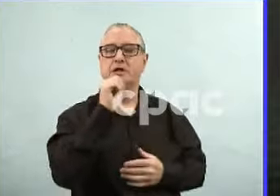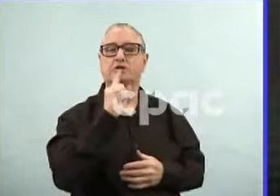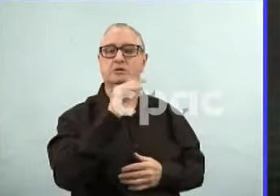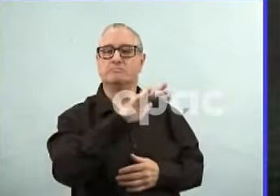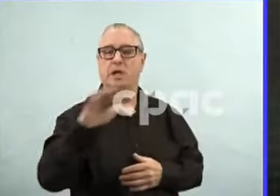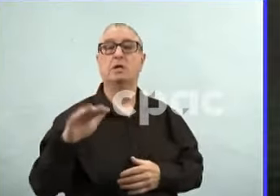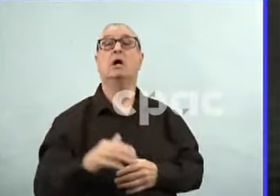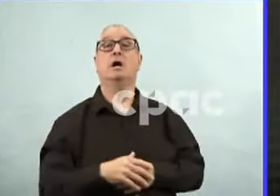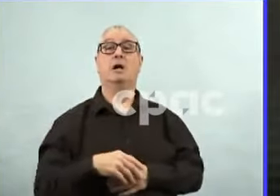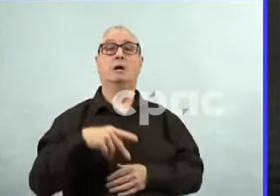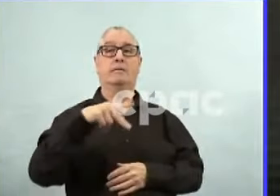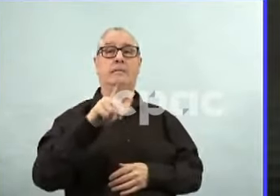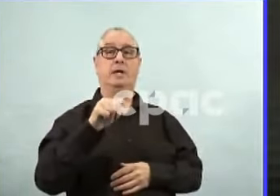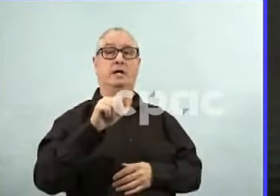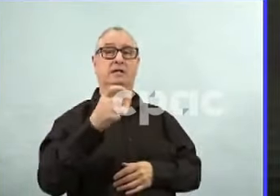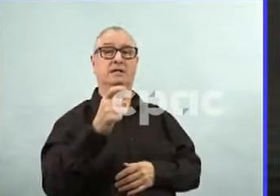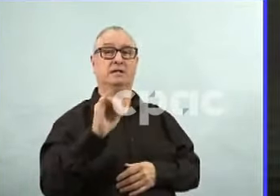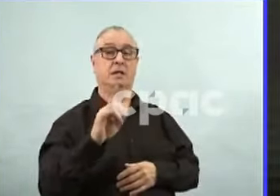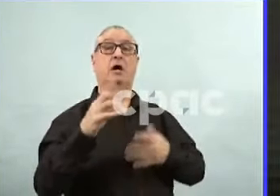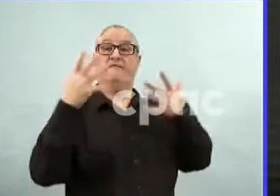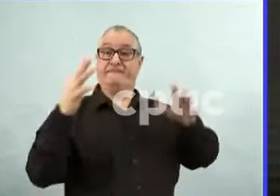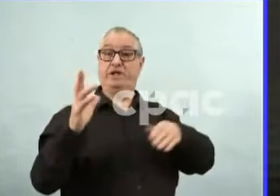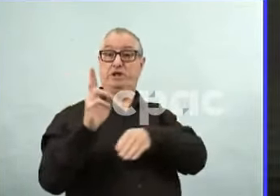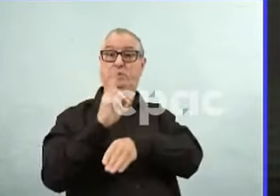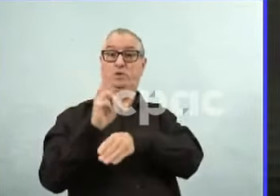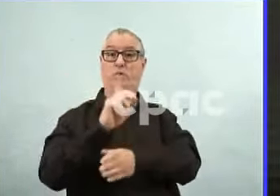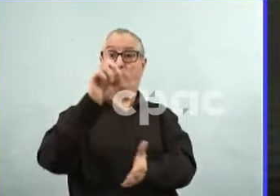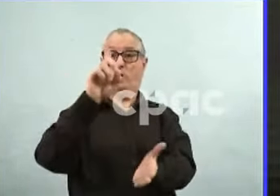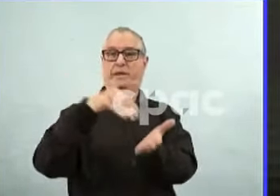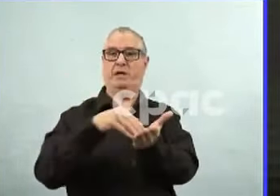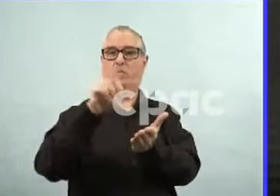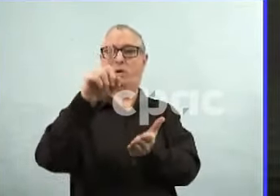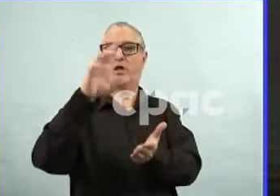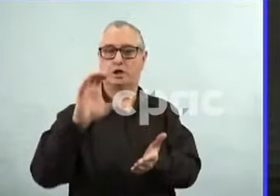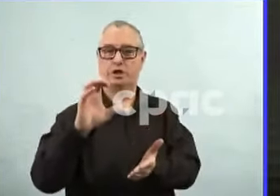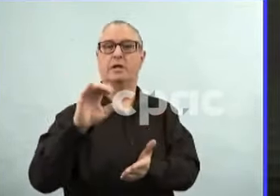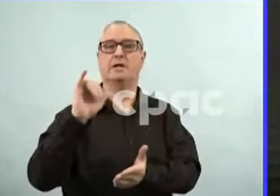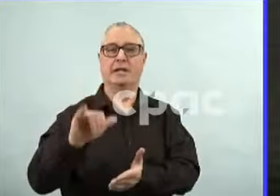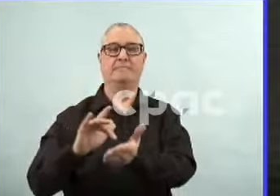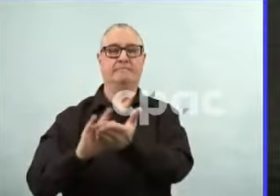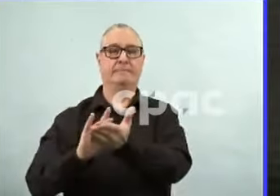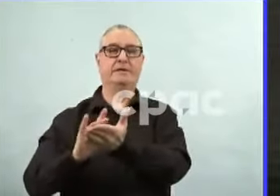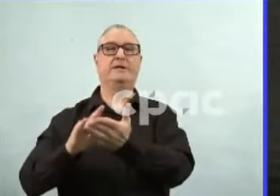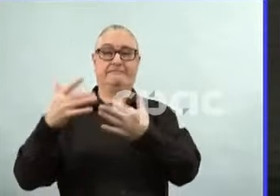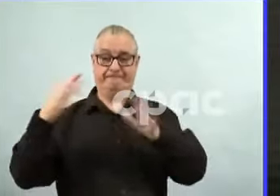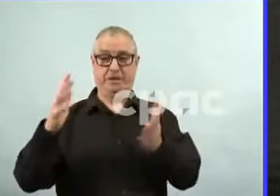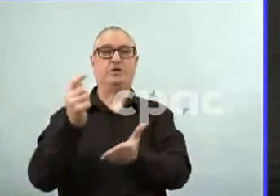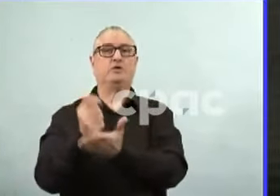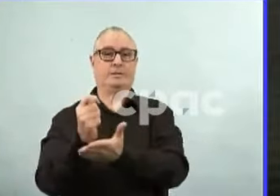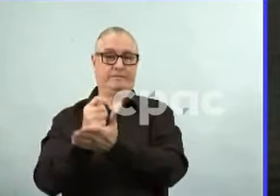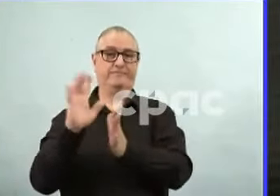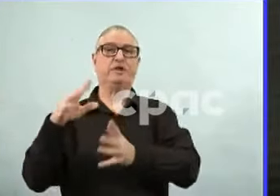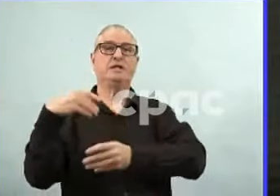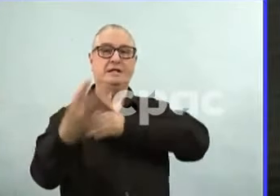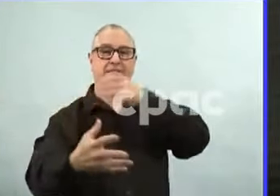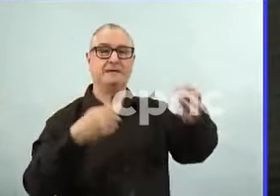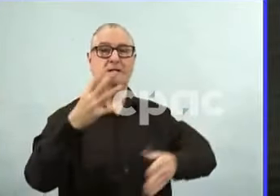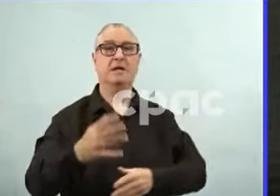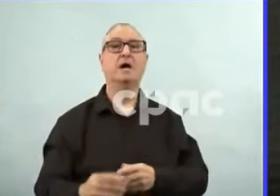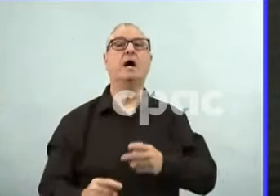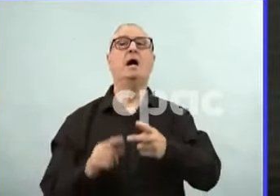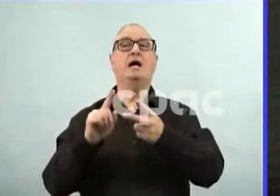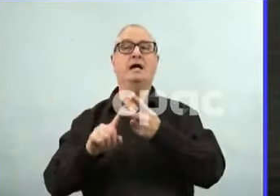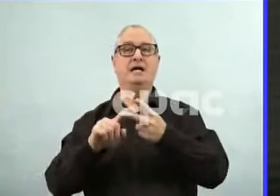just about 100 of those at this point. 100 treatment prescriptions of it, sorry. On the Chetrovimab, that's an anti